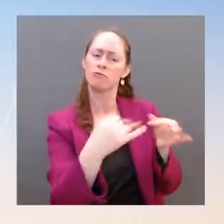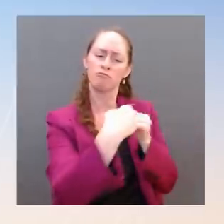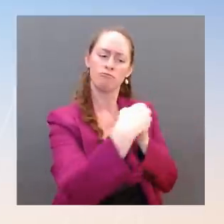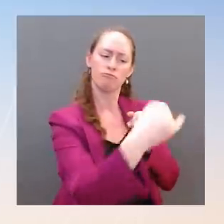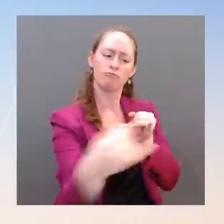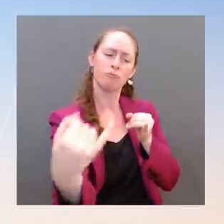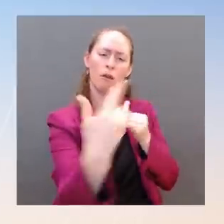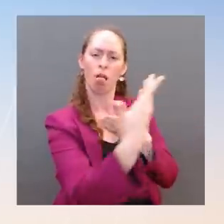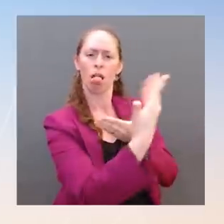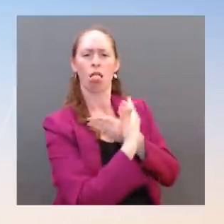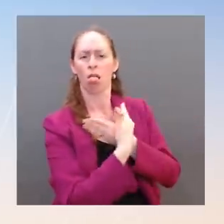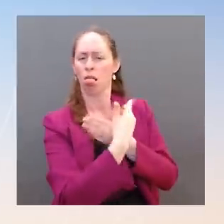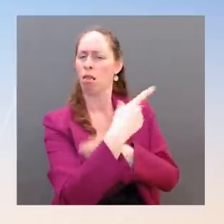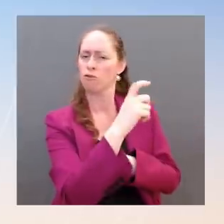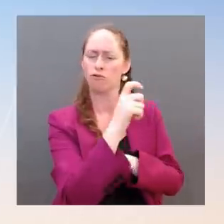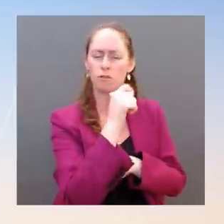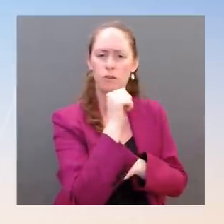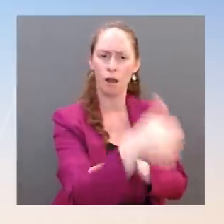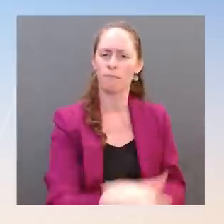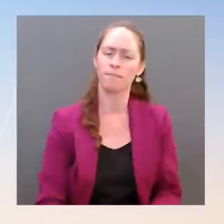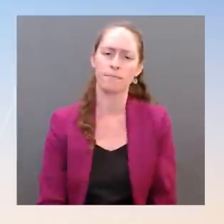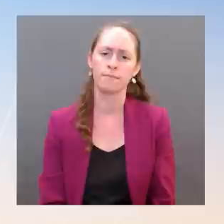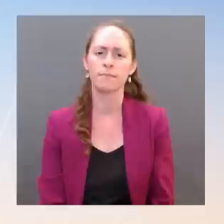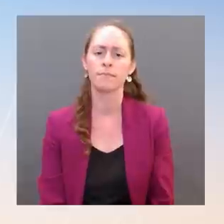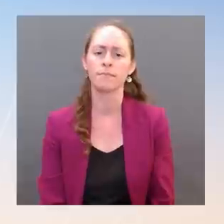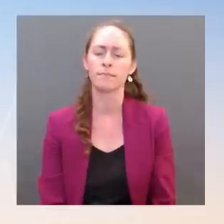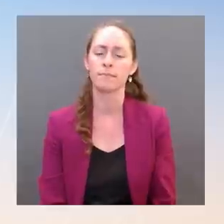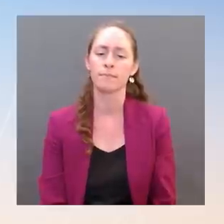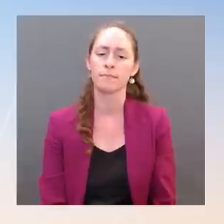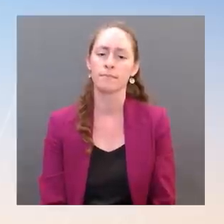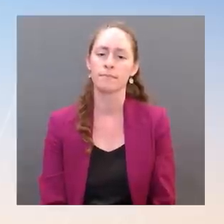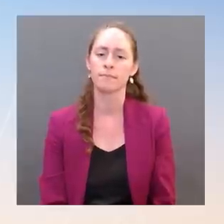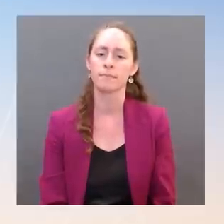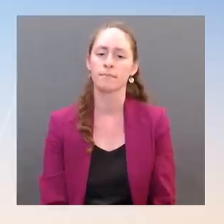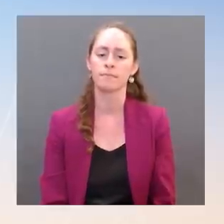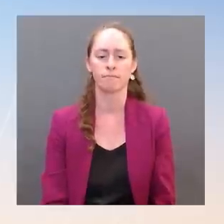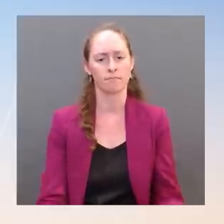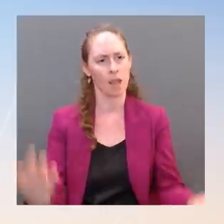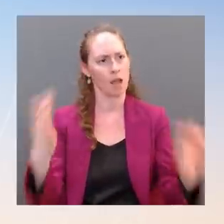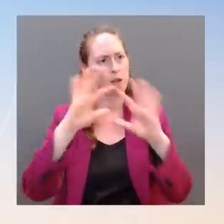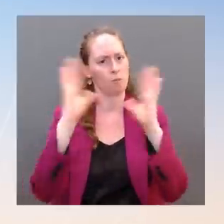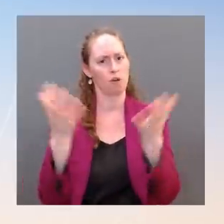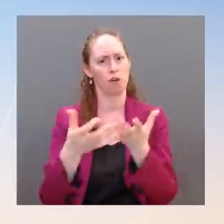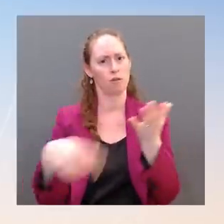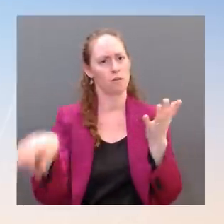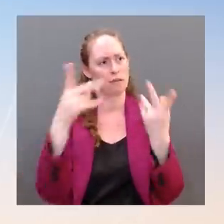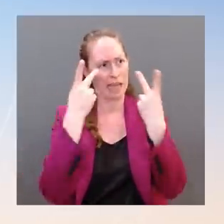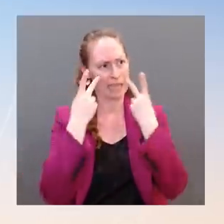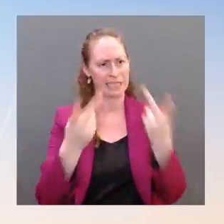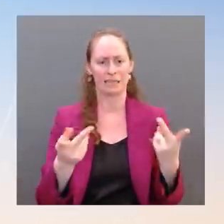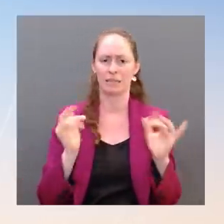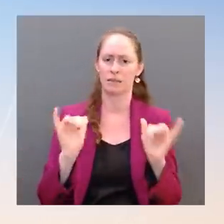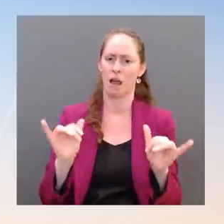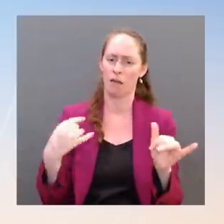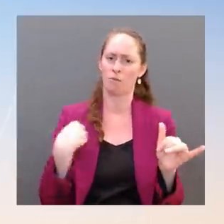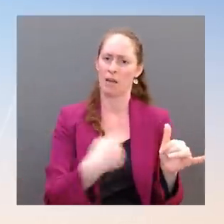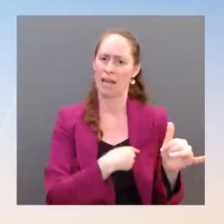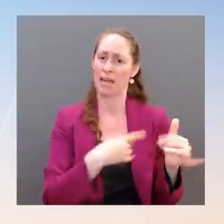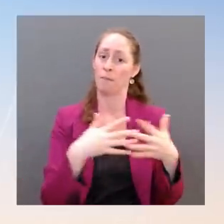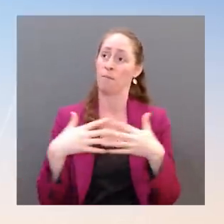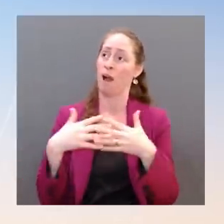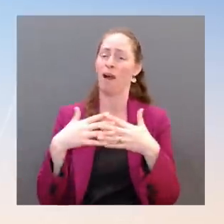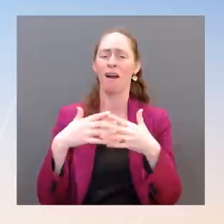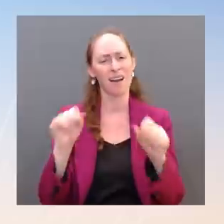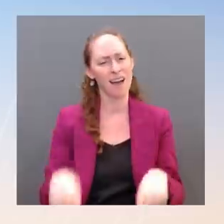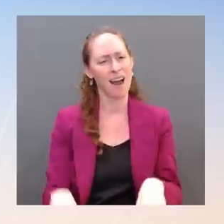clear message to the world that the United States can pull together behind the brave people of Ukraine in their hour of need. What was your other question? just